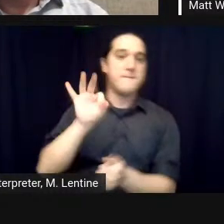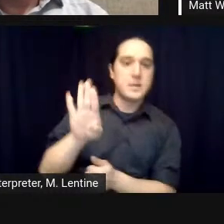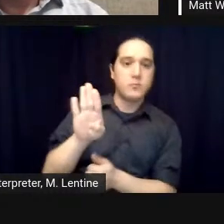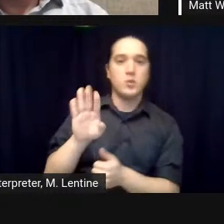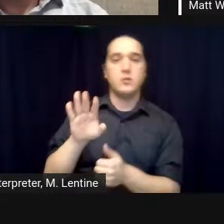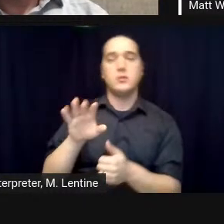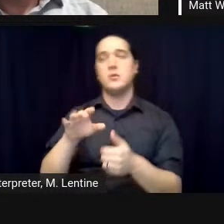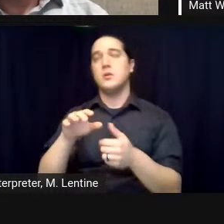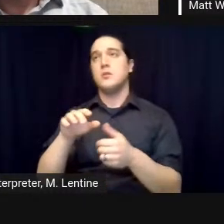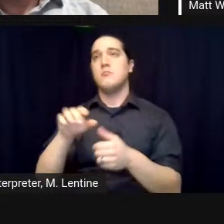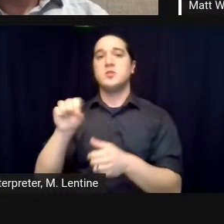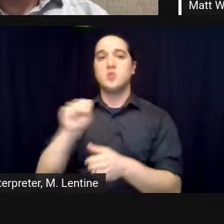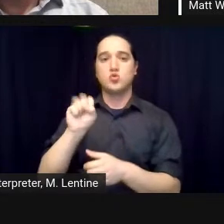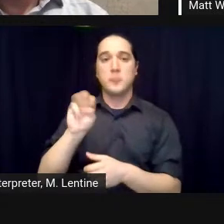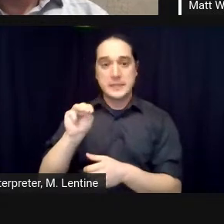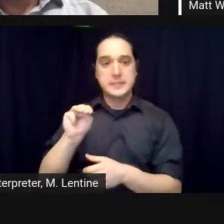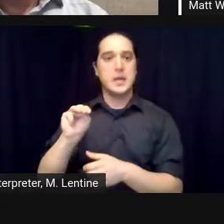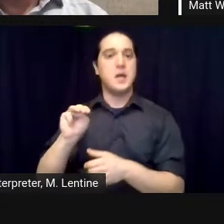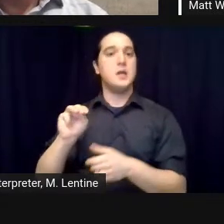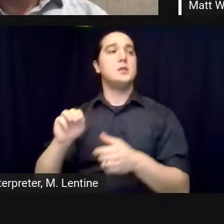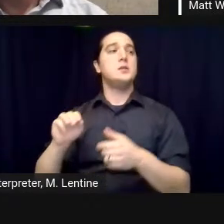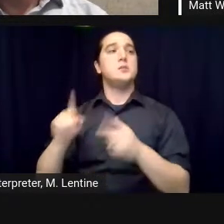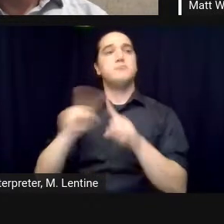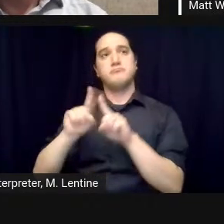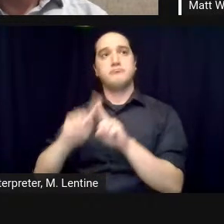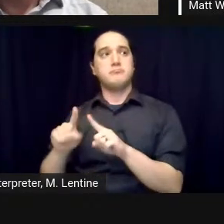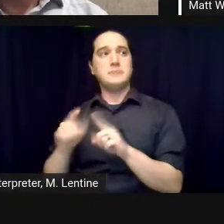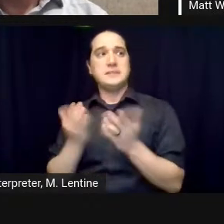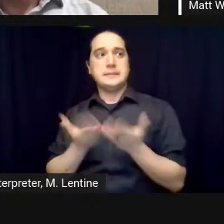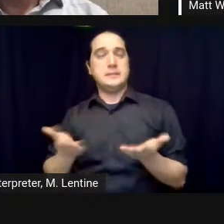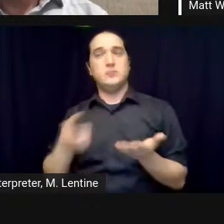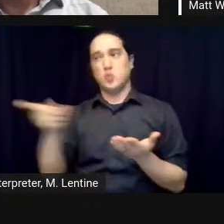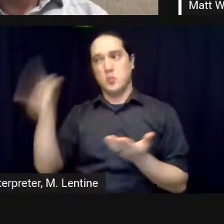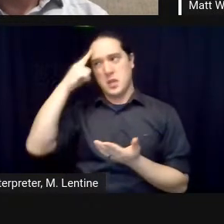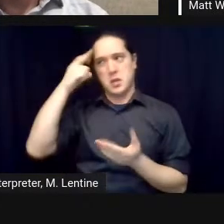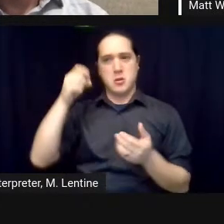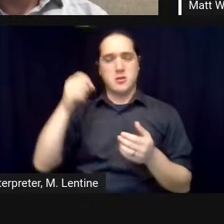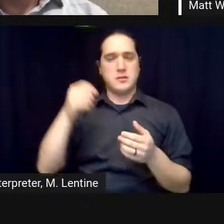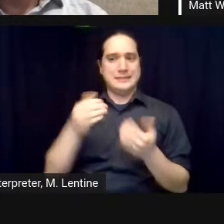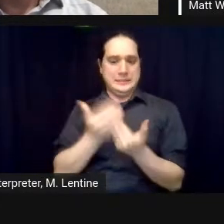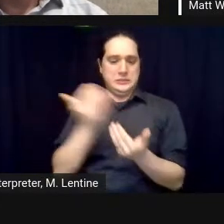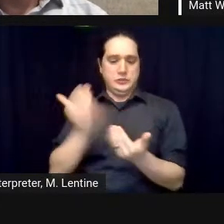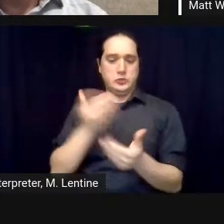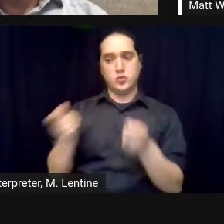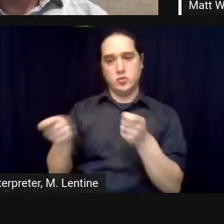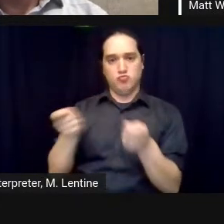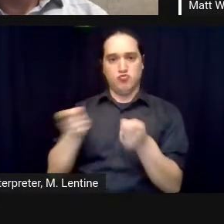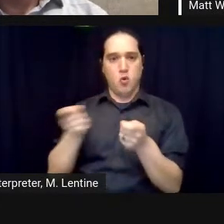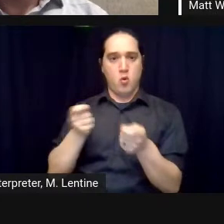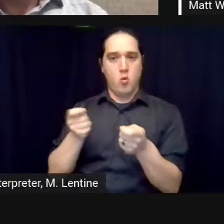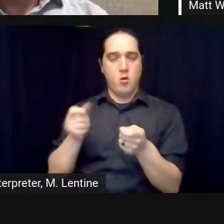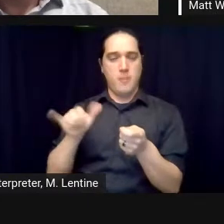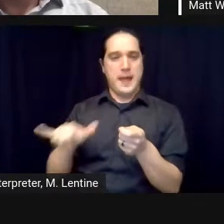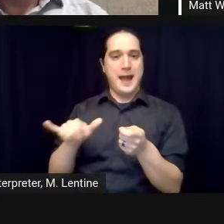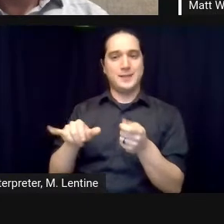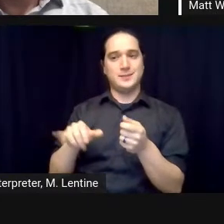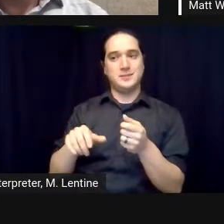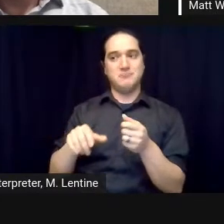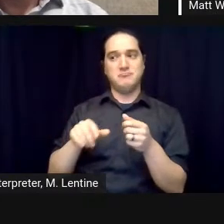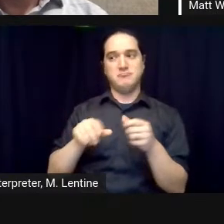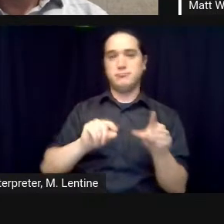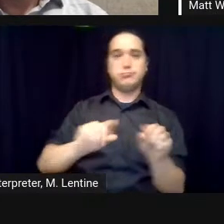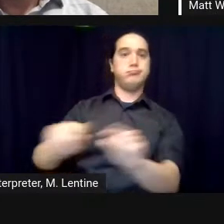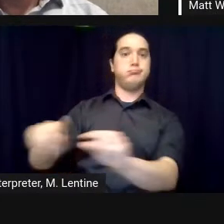became very fond of uh you know talk radio shows because they had a longer time where you could actually